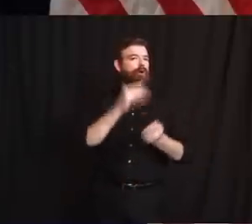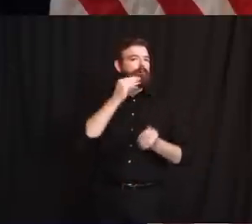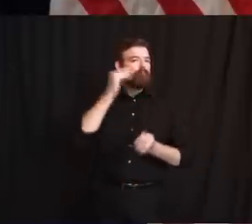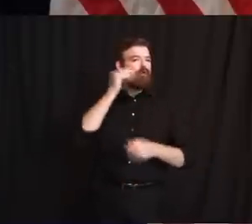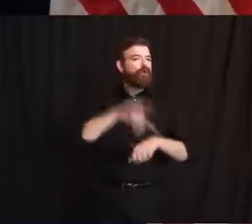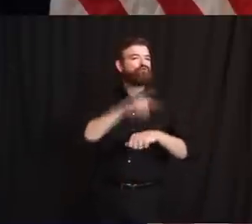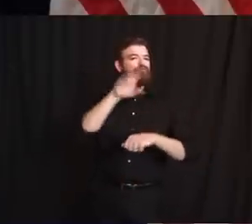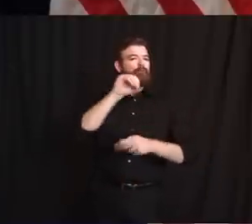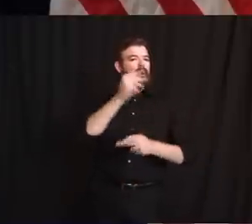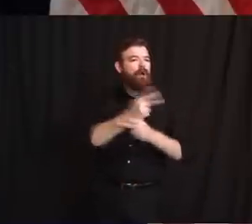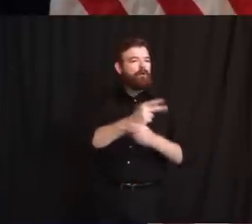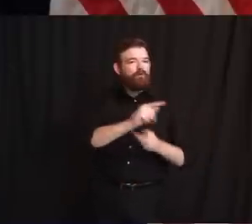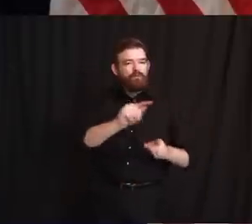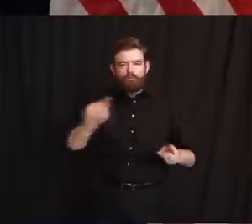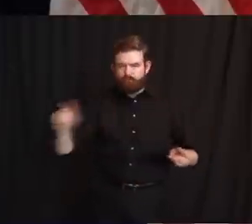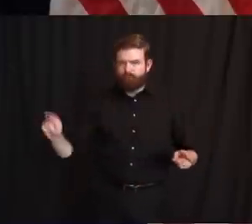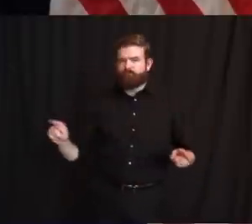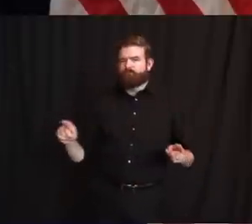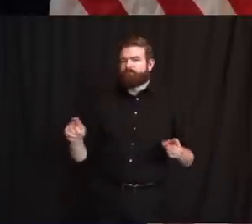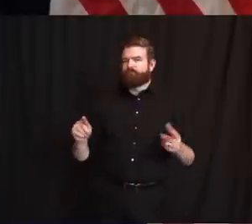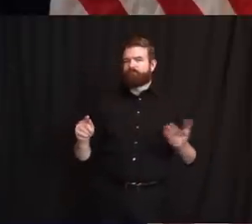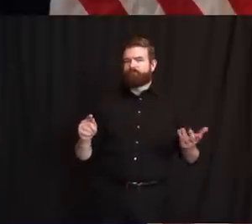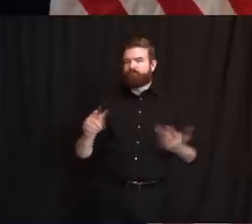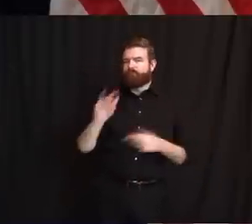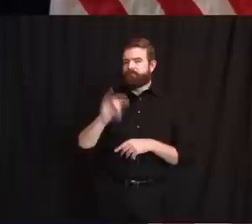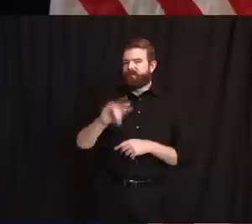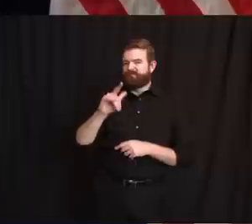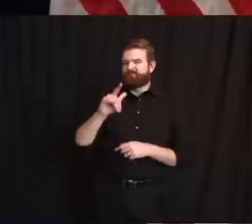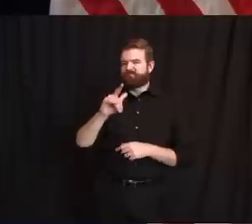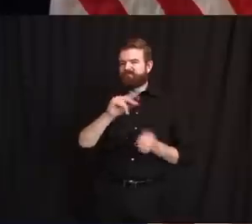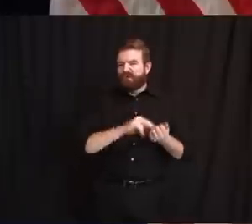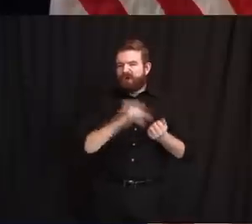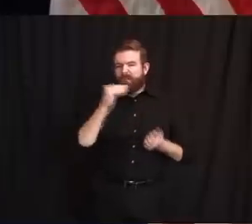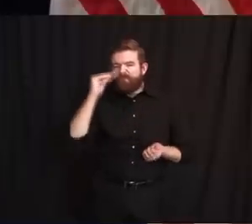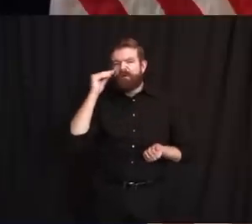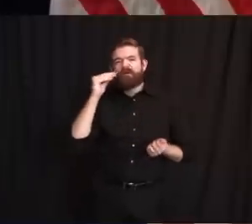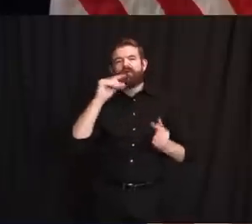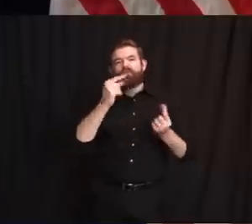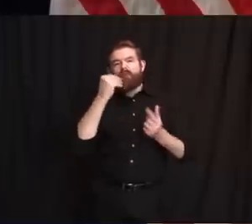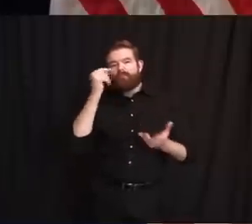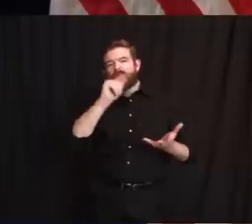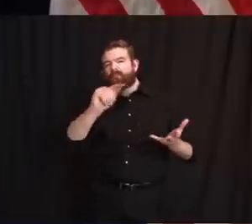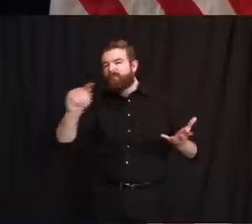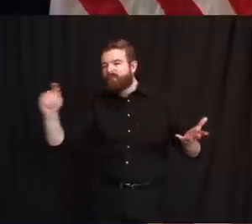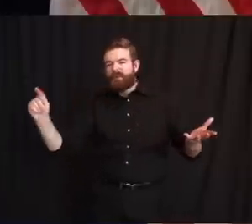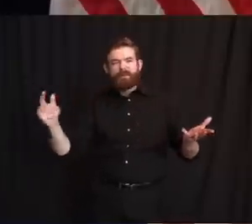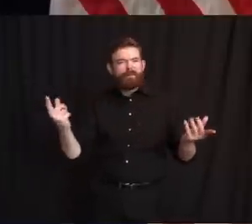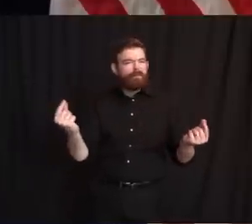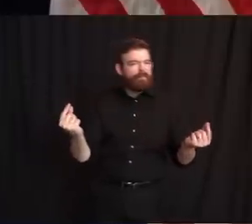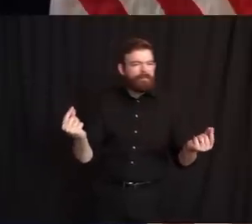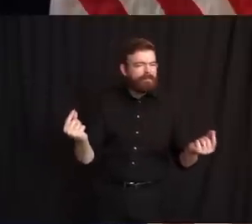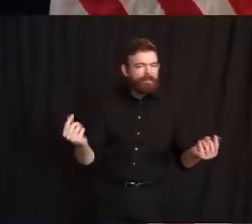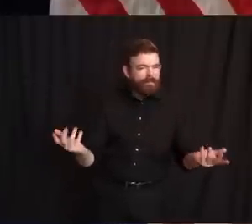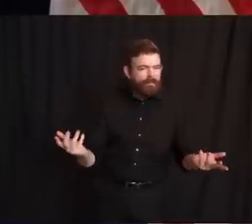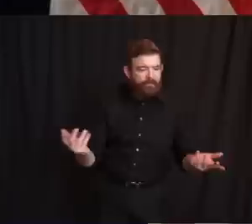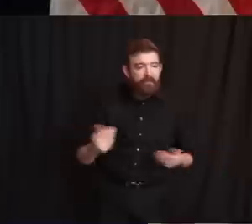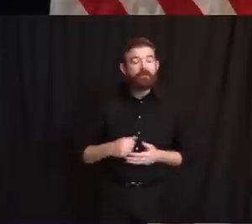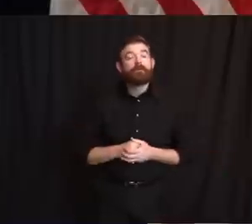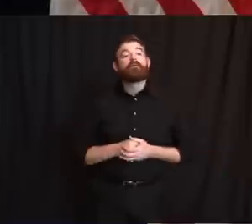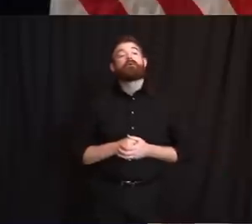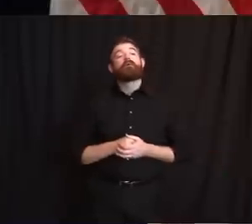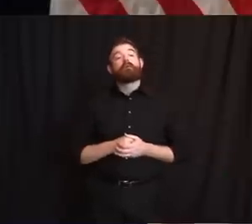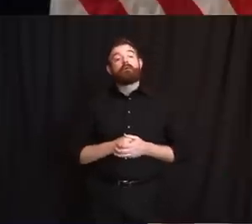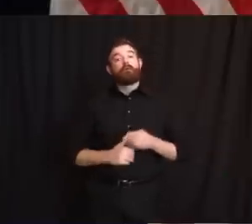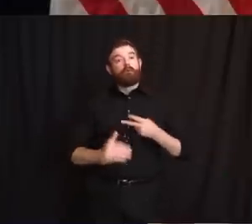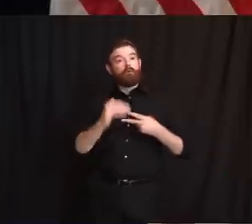that issue. What is your reaction to that? Today, there's been a lot of talk about remaining vigilant as we